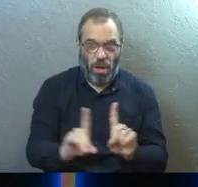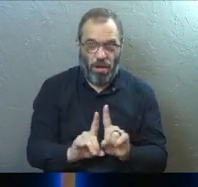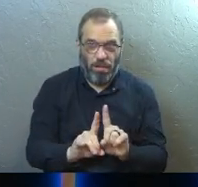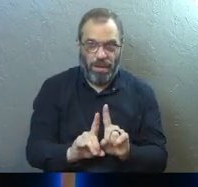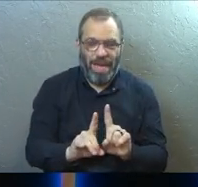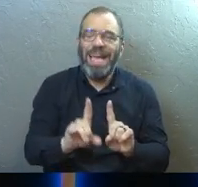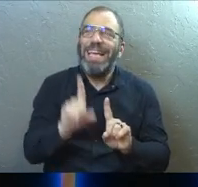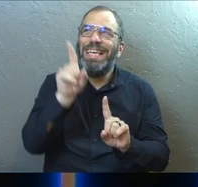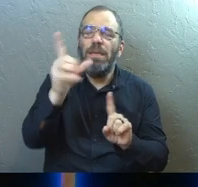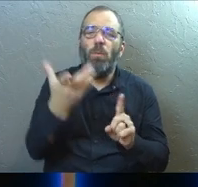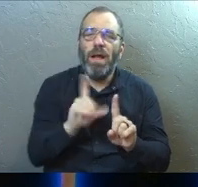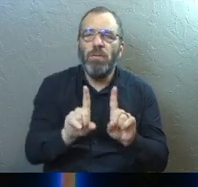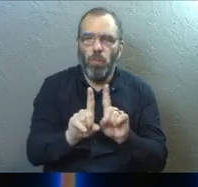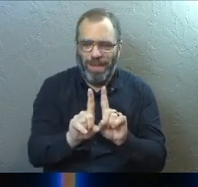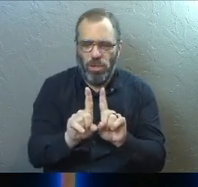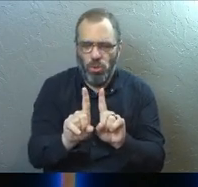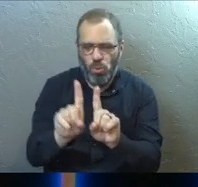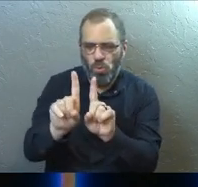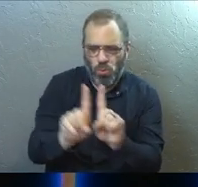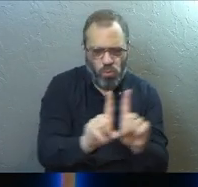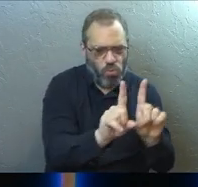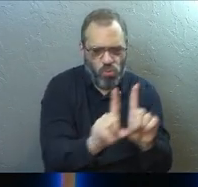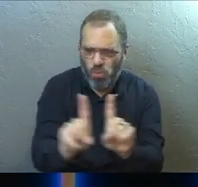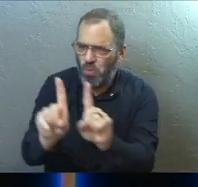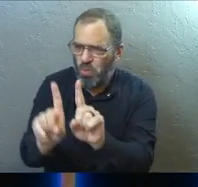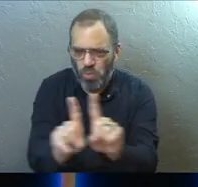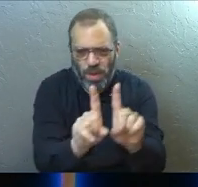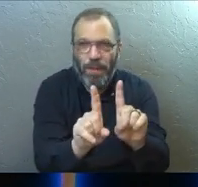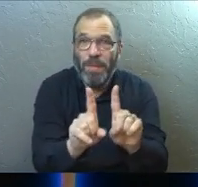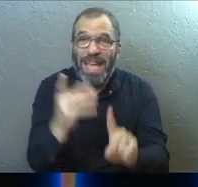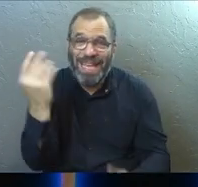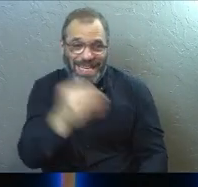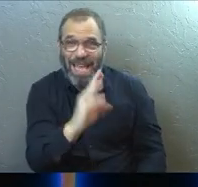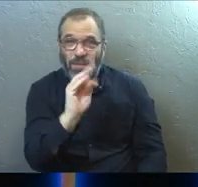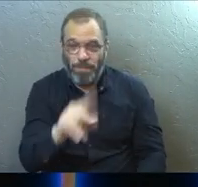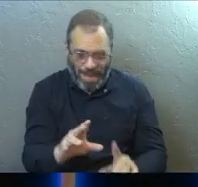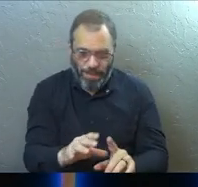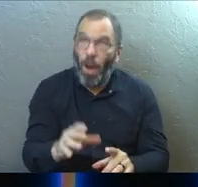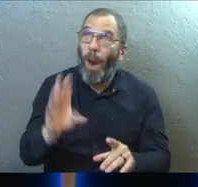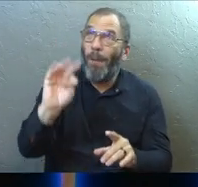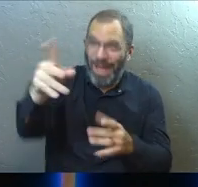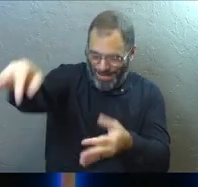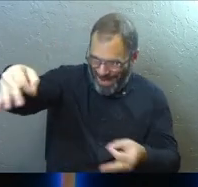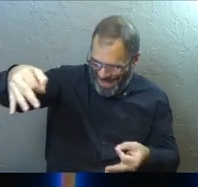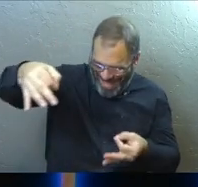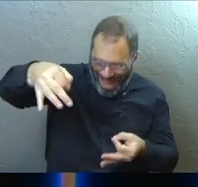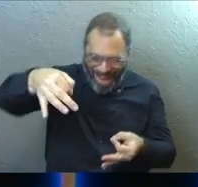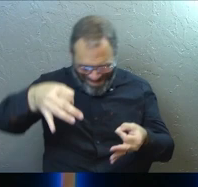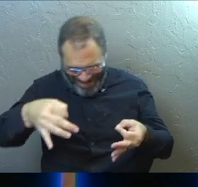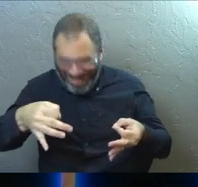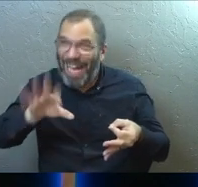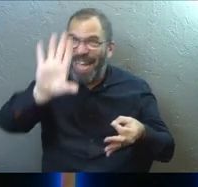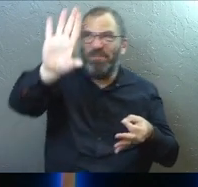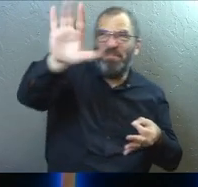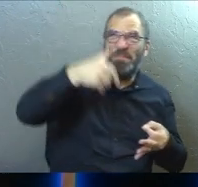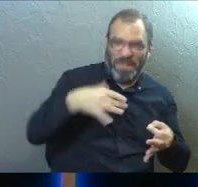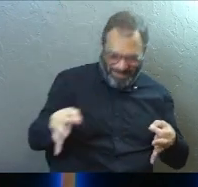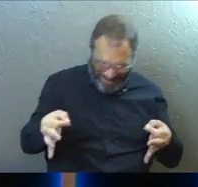He wants to walk with us, right? He hands you a map and guess what you start trusting? You trust the map, not God.